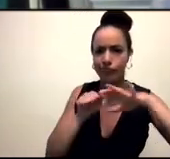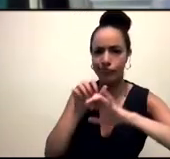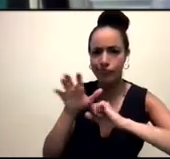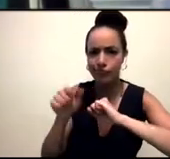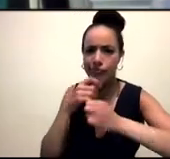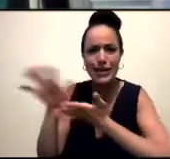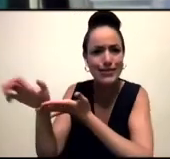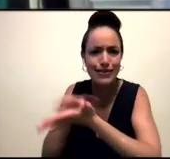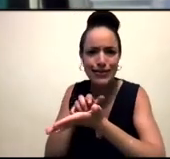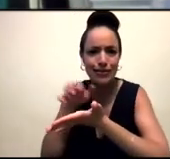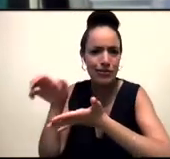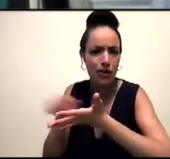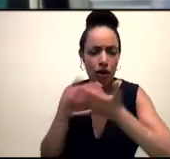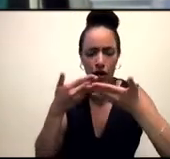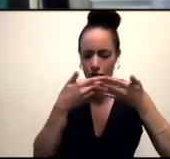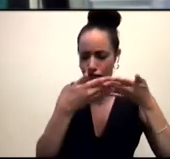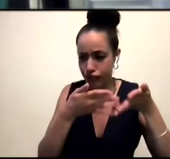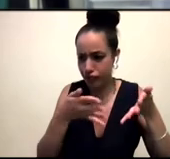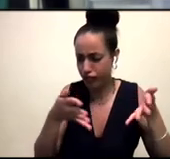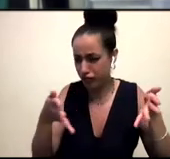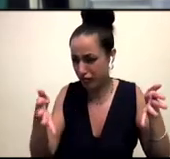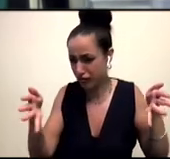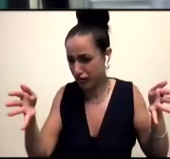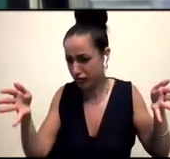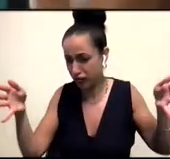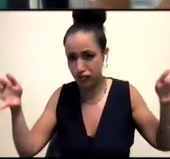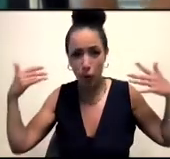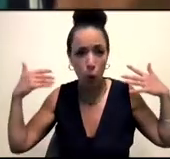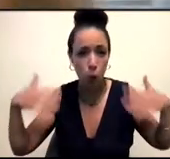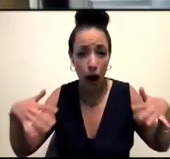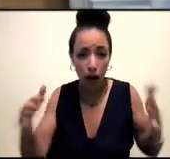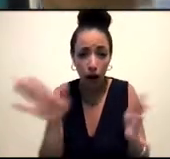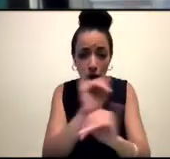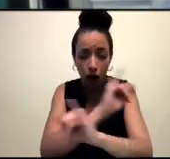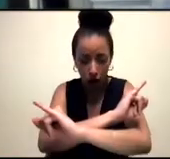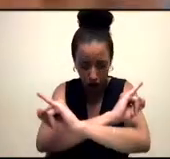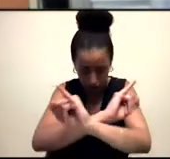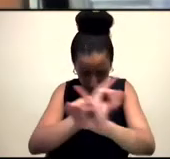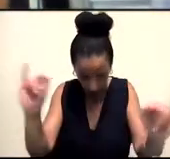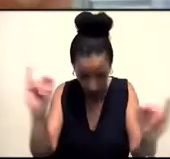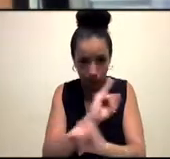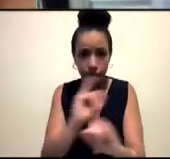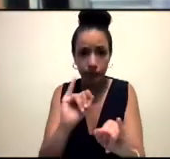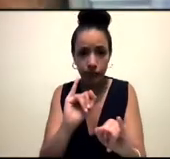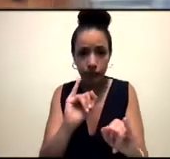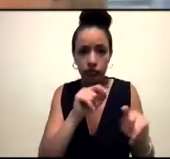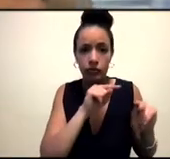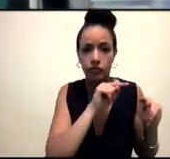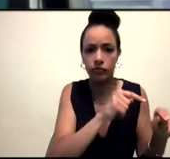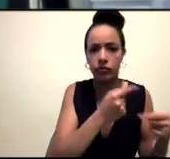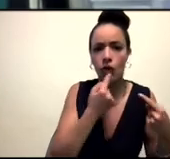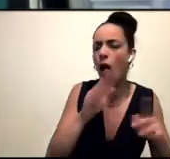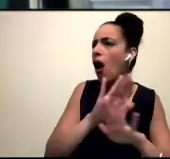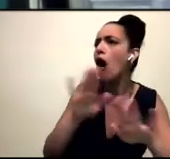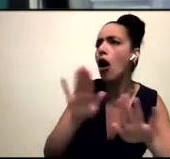vast. It's, and it's horrific, right? And so for them, for people that have the narrative be, this was a nonviolent movement.